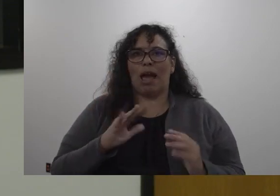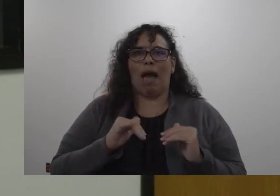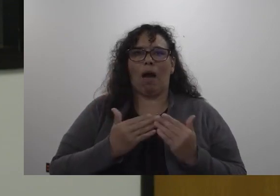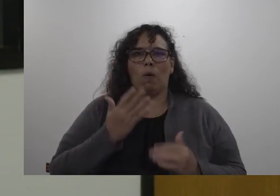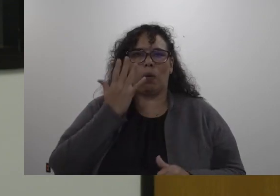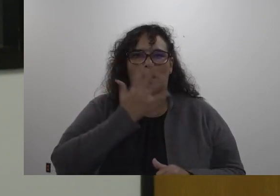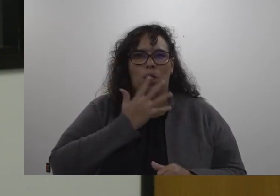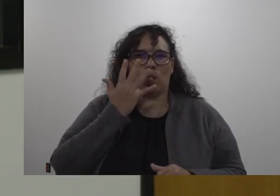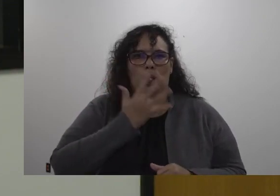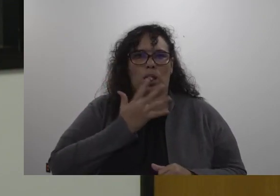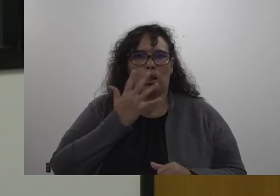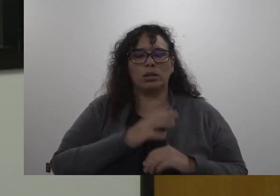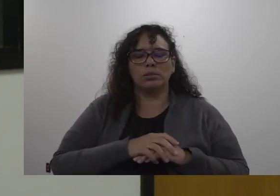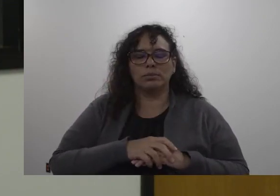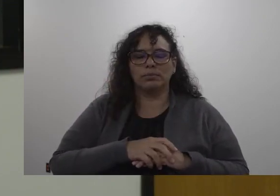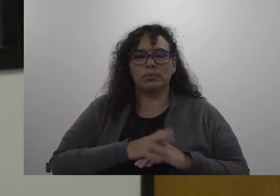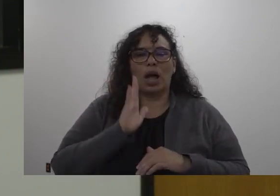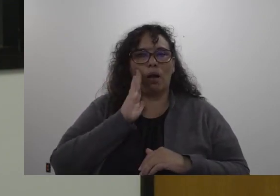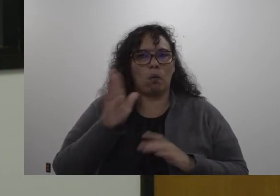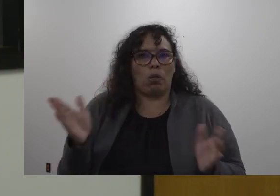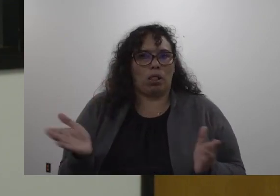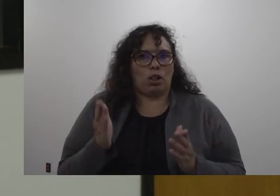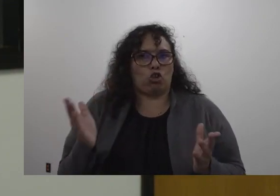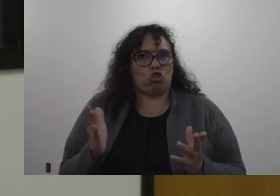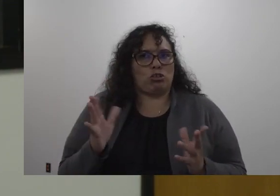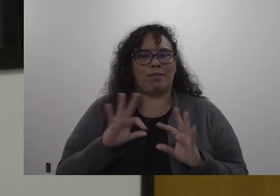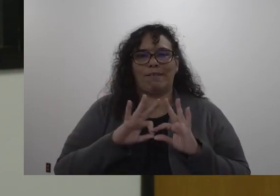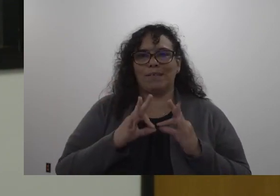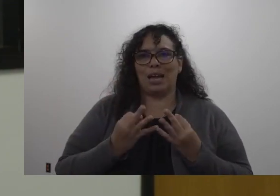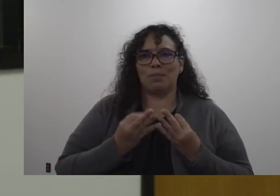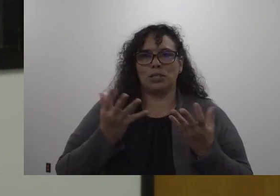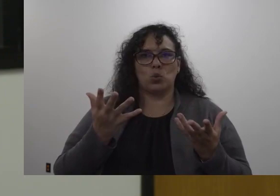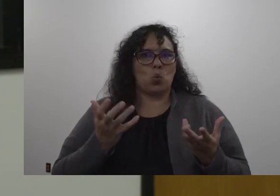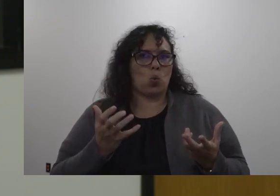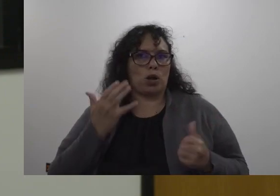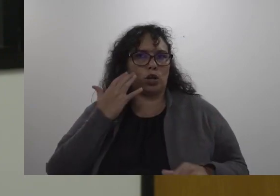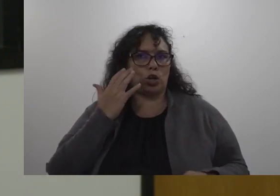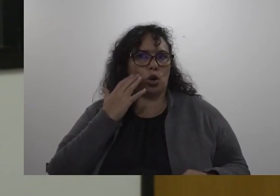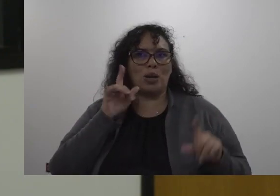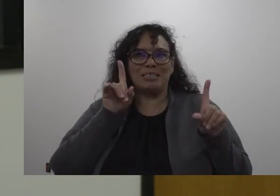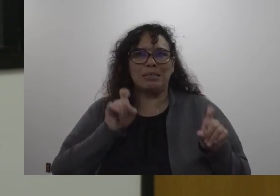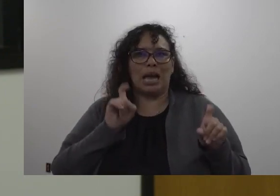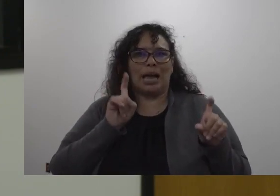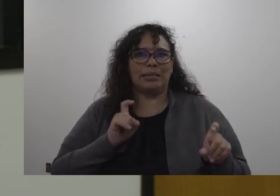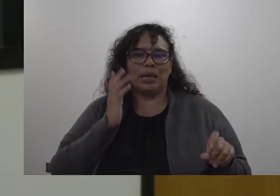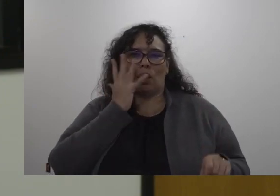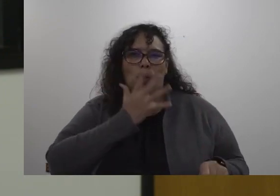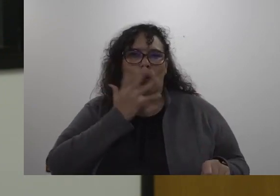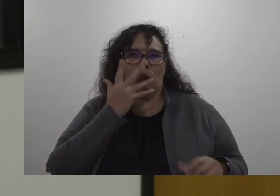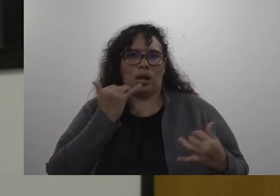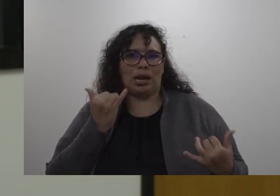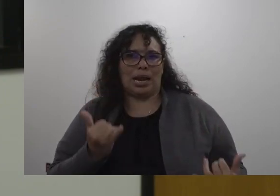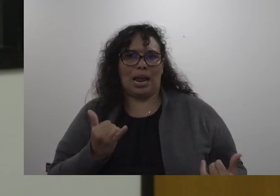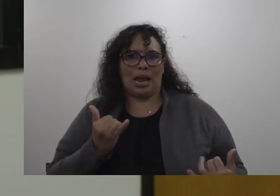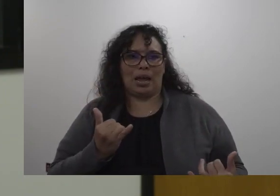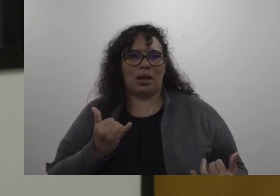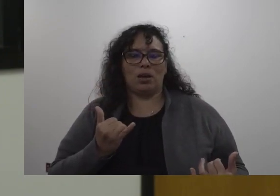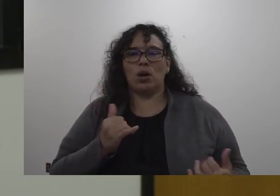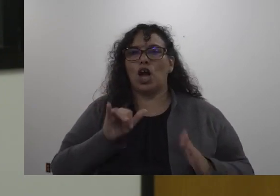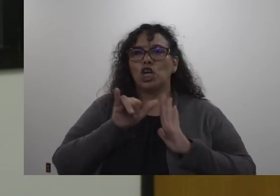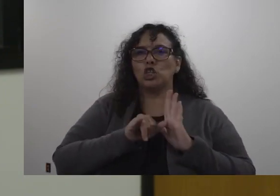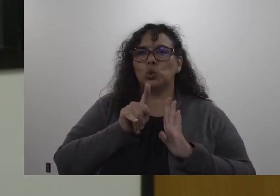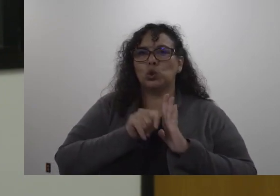like I will encourage if there are families that want to know what testing looks like right now on our YouTube